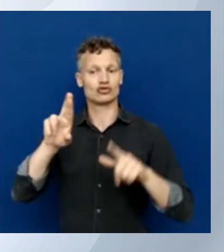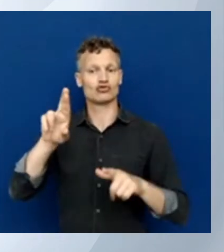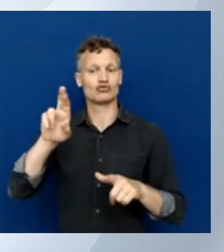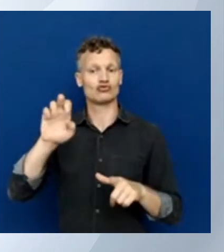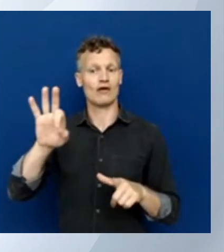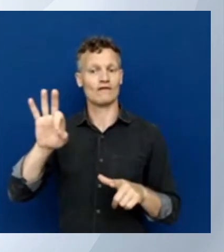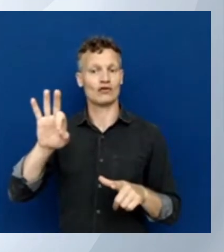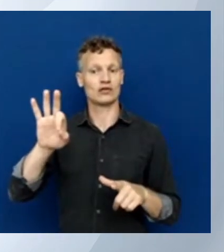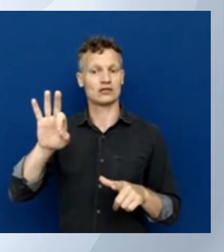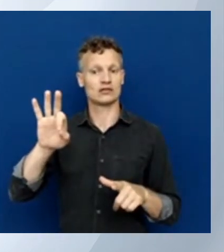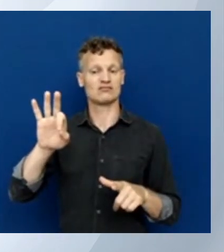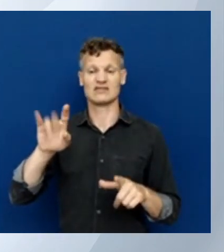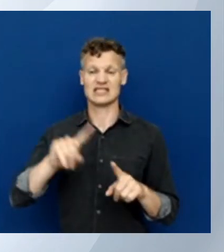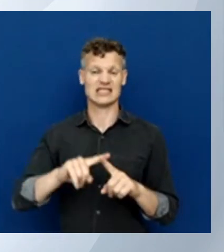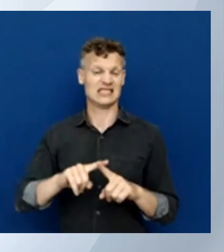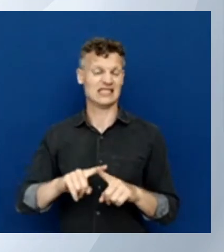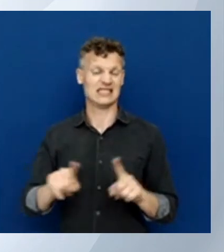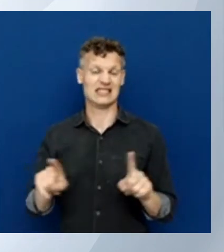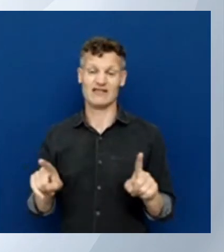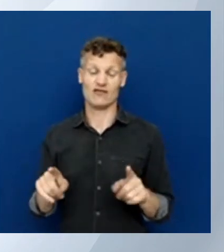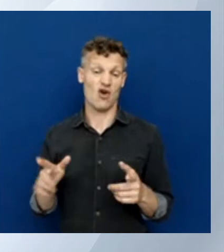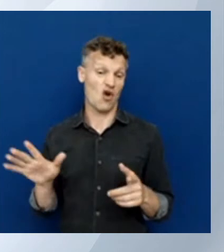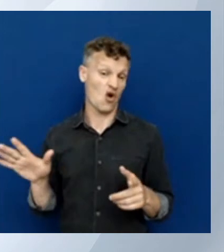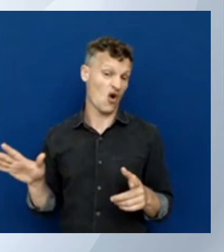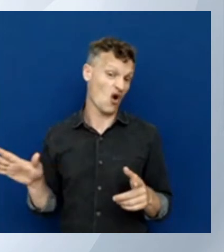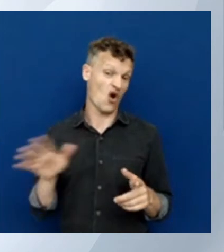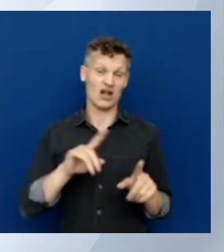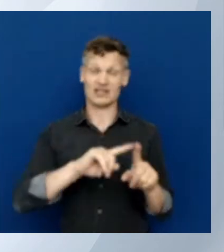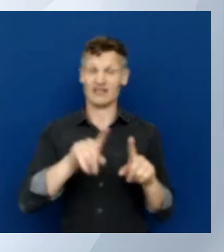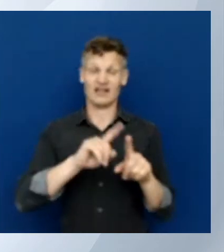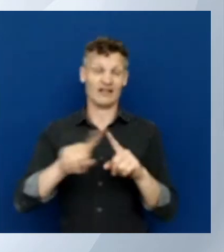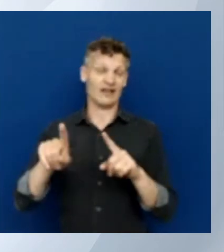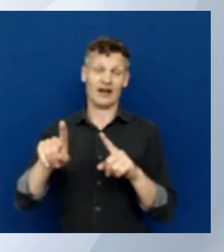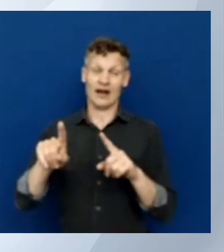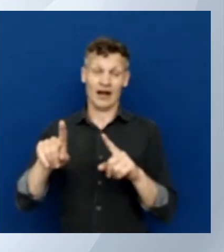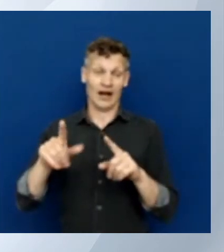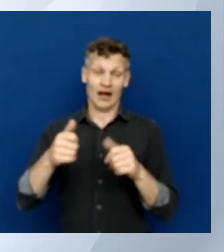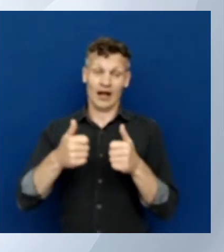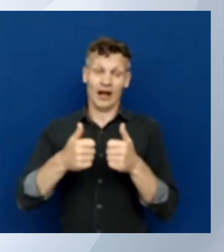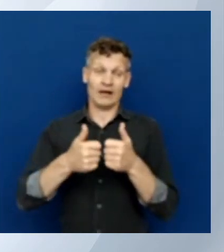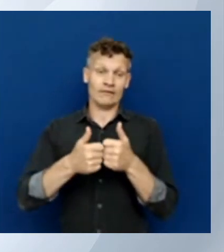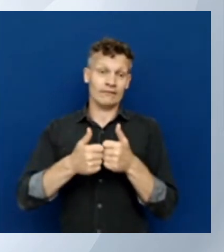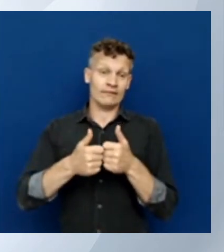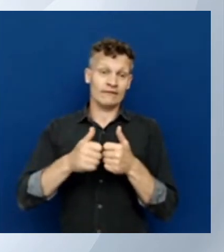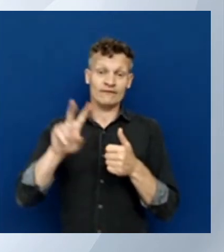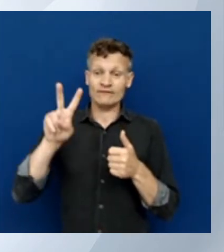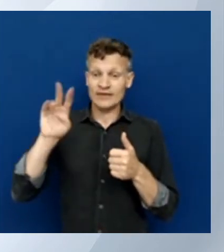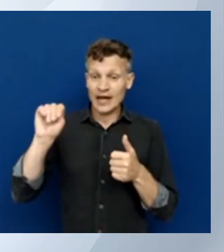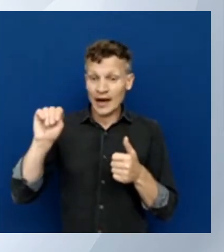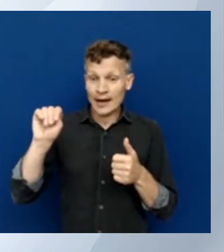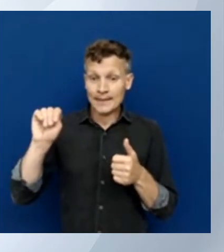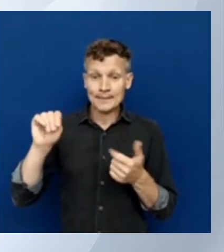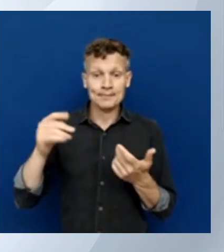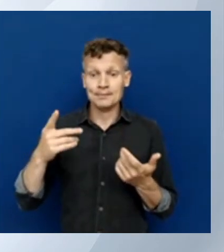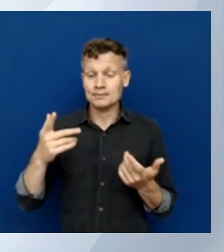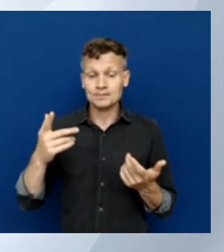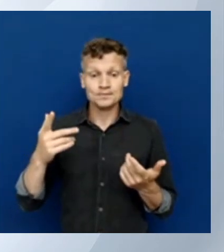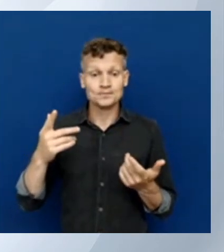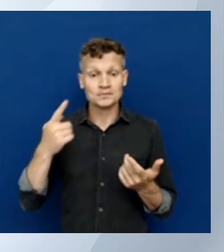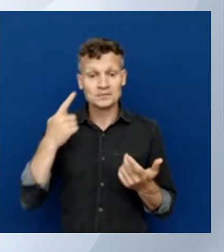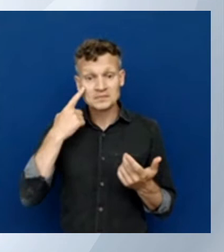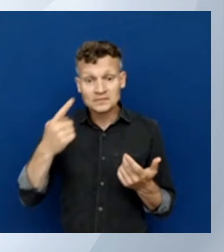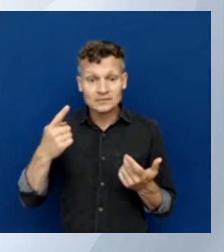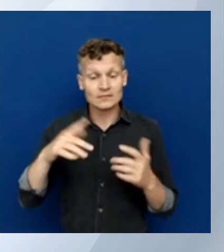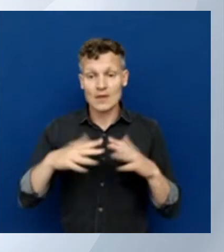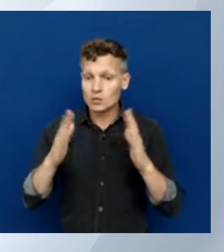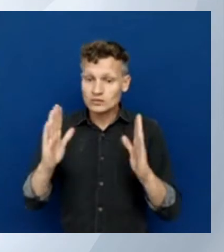image that you can use. So you can find how it is actually defined or you can find a virtual machine that you